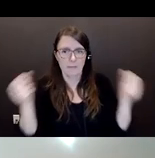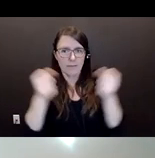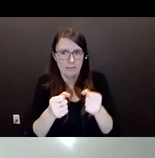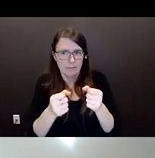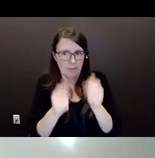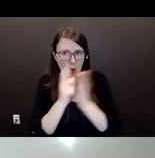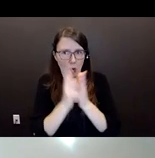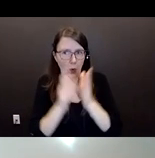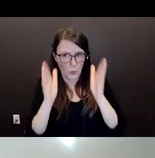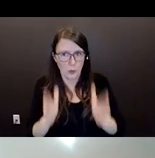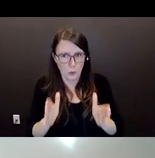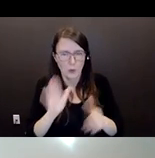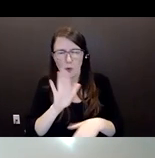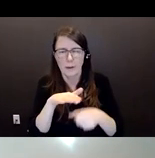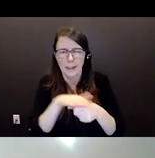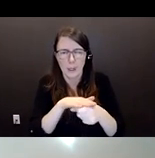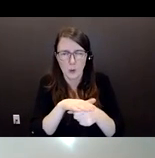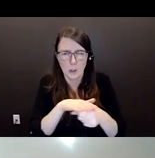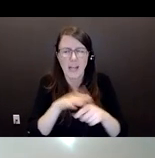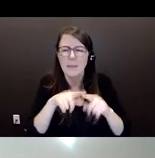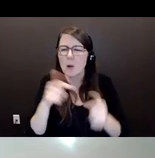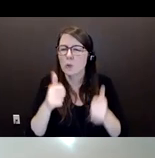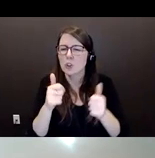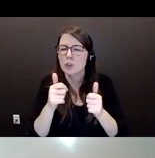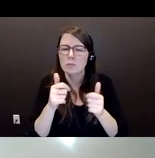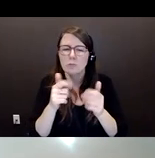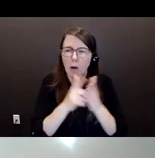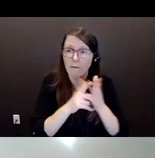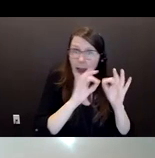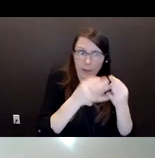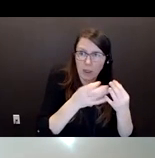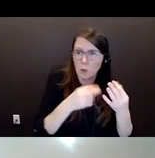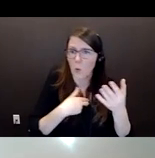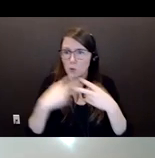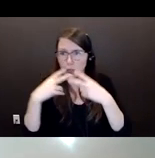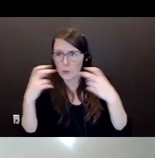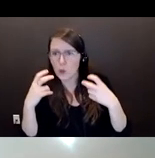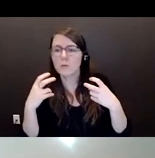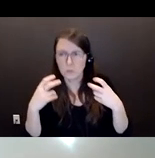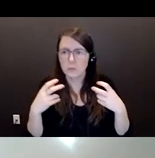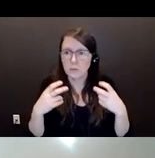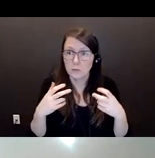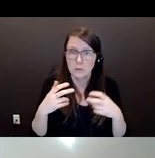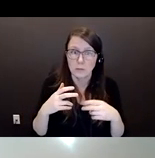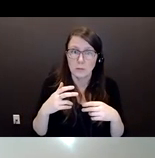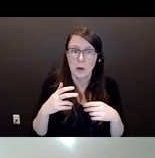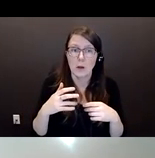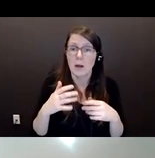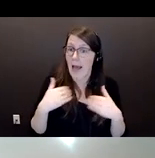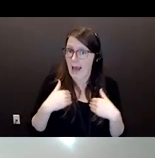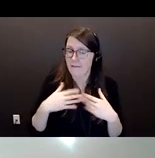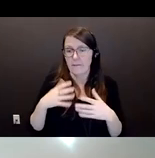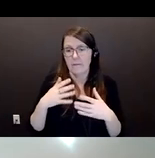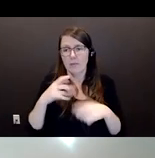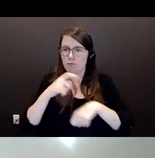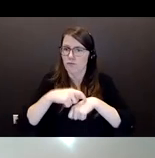you live in and the law that you require to give you 30 minutes of free legal consultation. Again, it's not a lot but at least gives you a